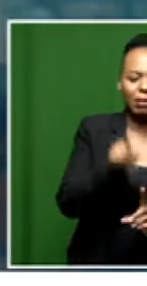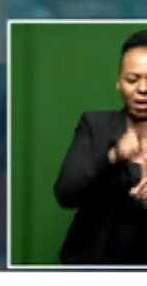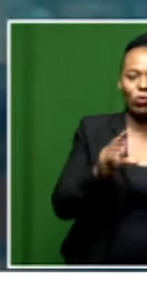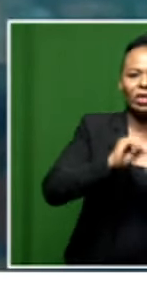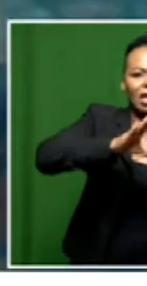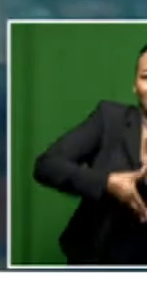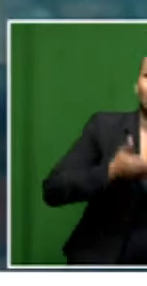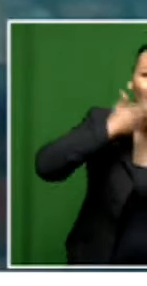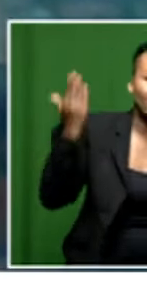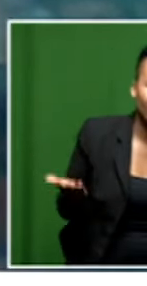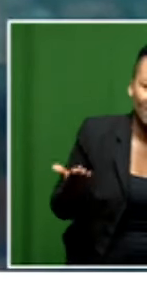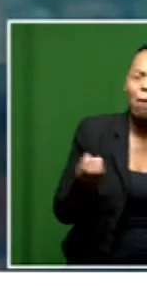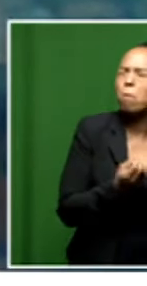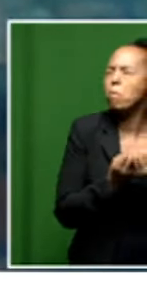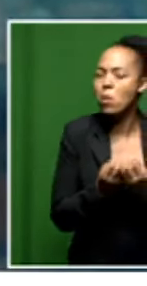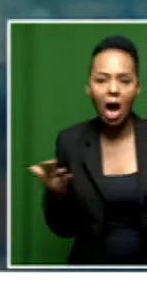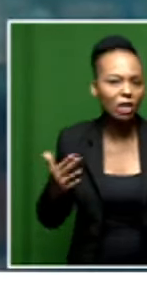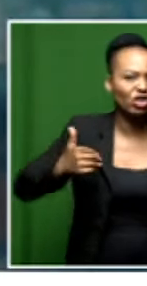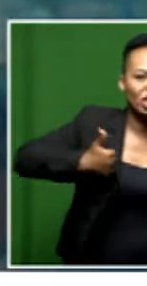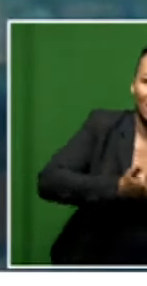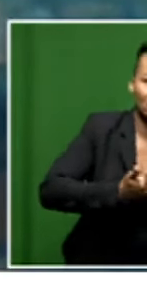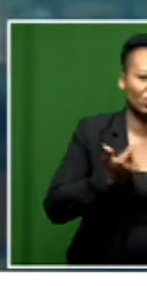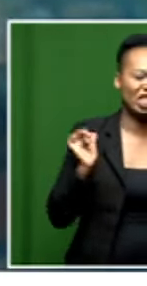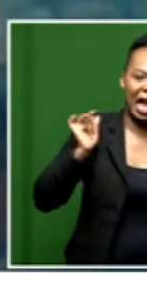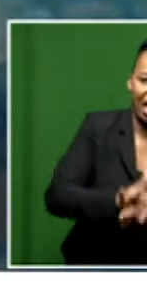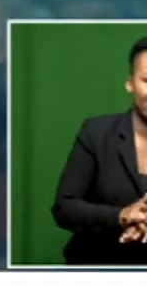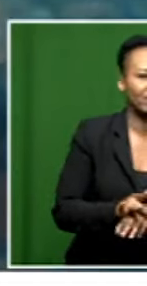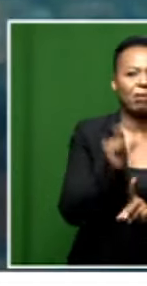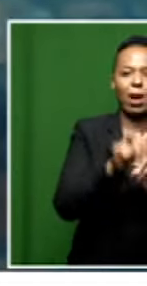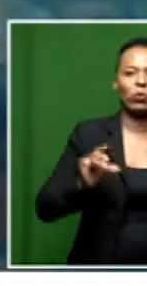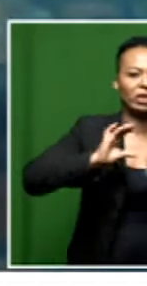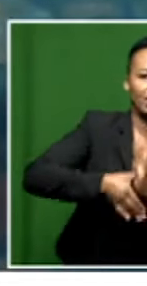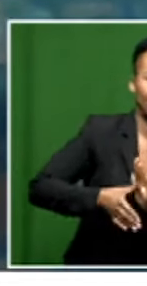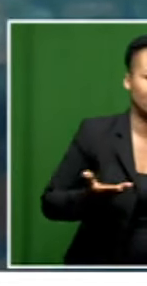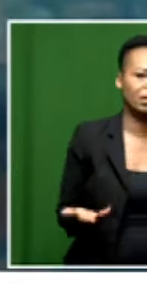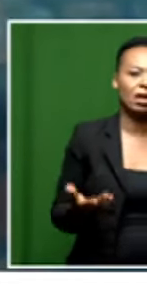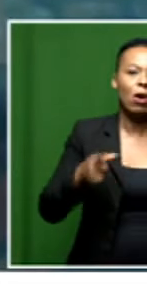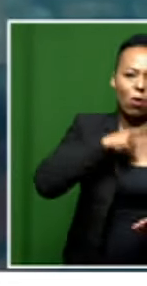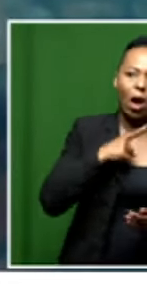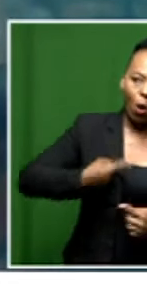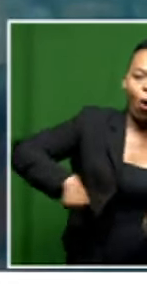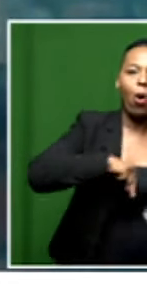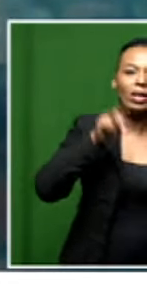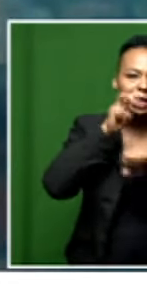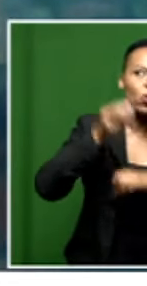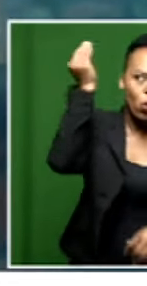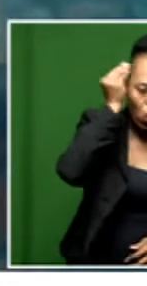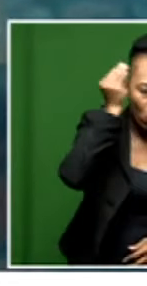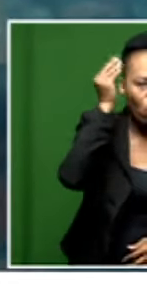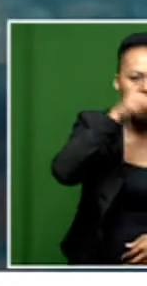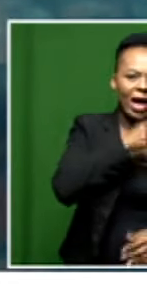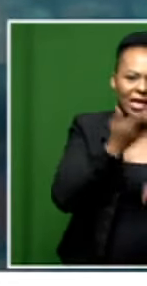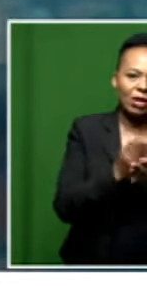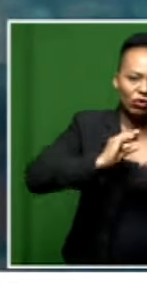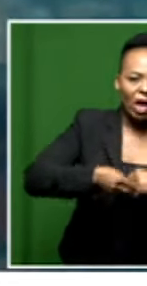disabilities. So there are many challenges that affect persons with disabilities, but all of us need to be aware of that so that we're able